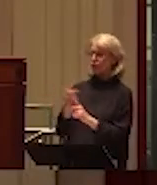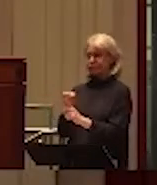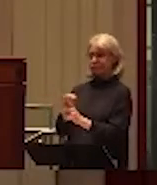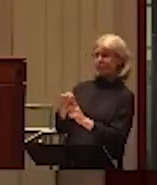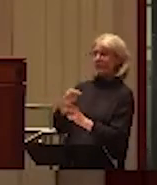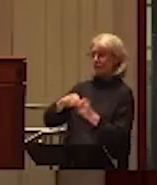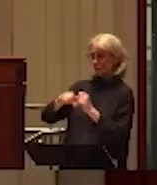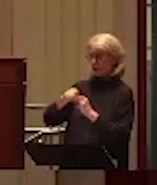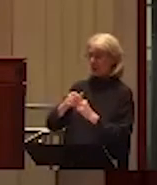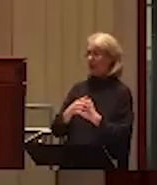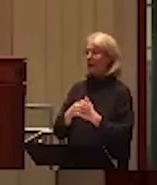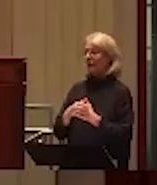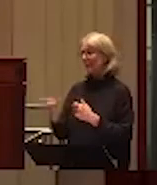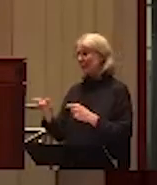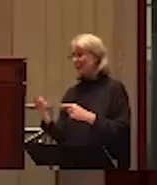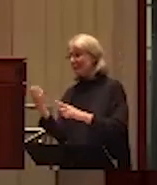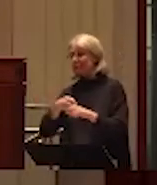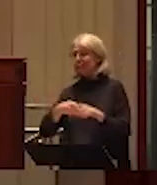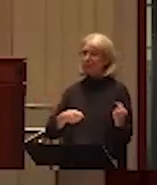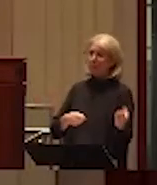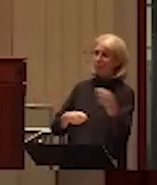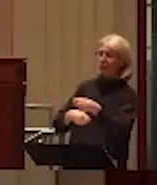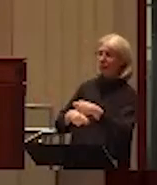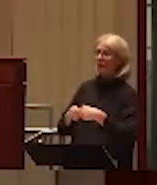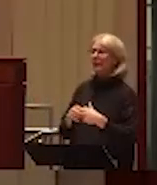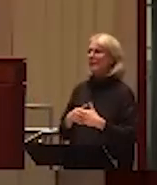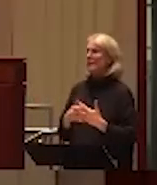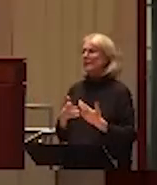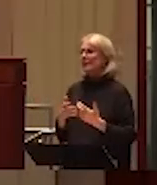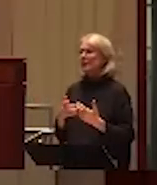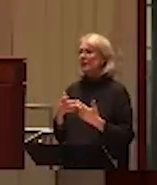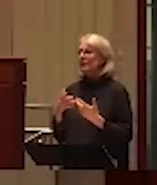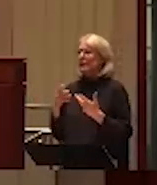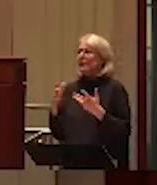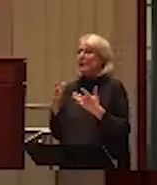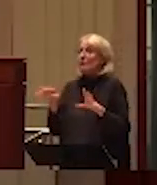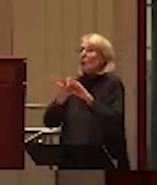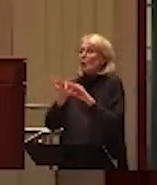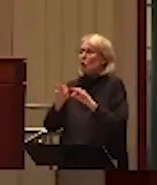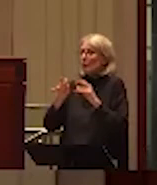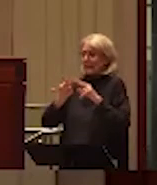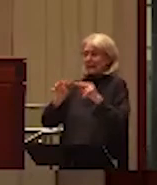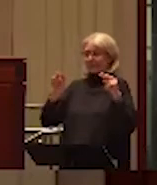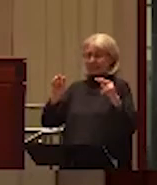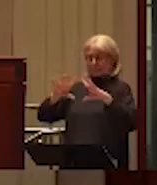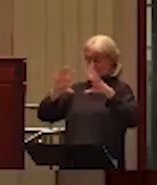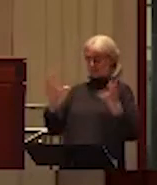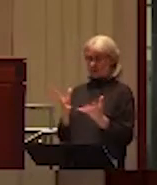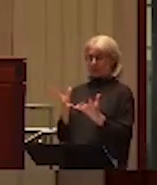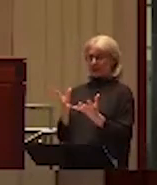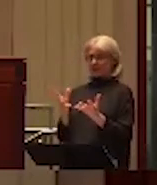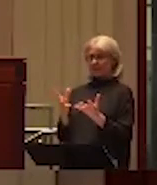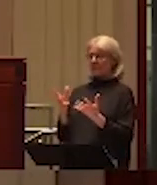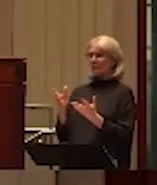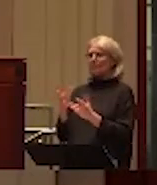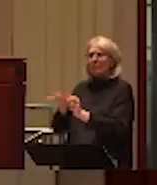important to consider it within the context of the situation. So it's very important to understand what the